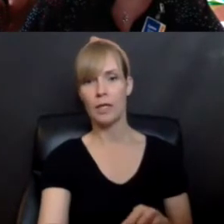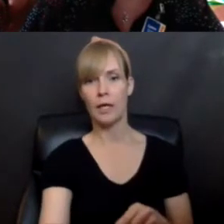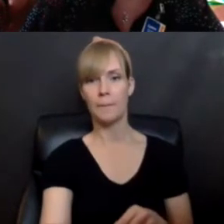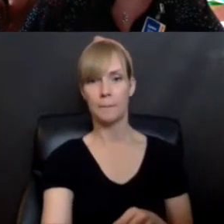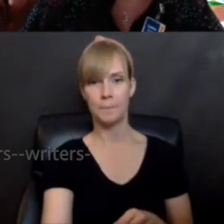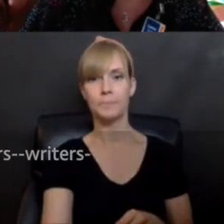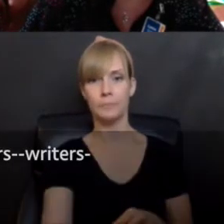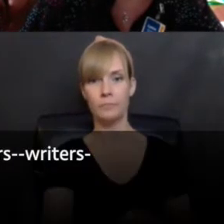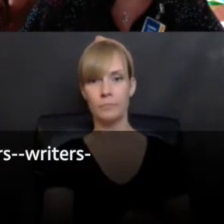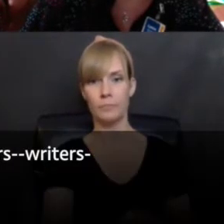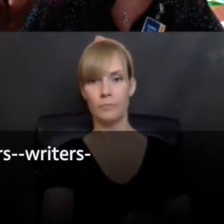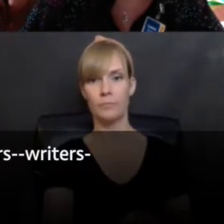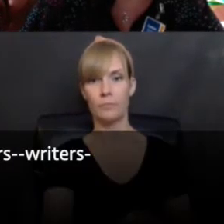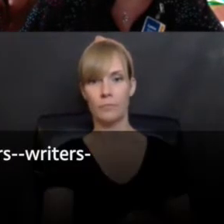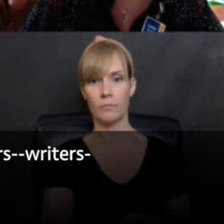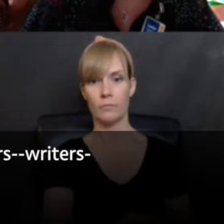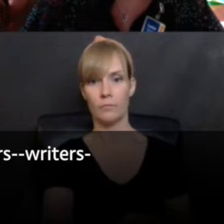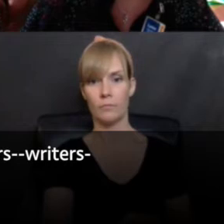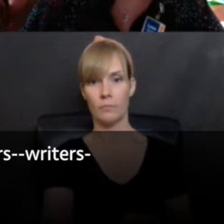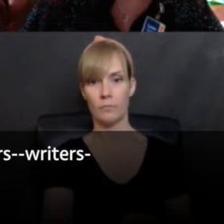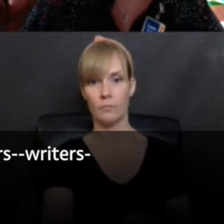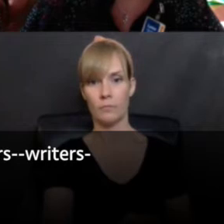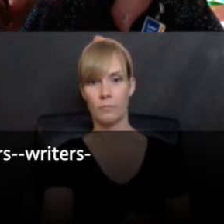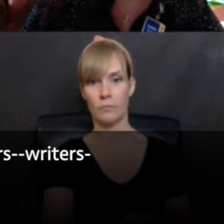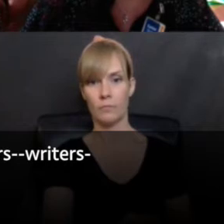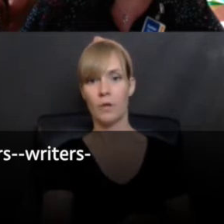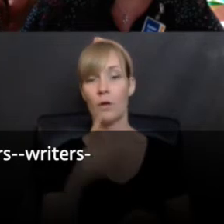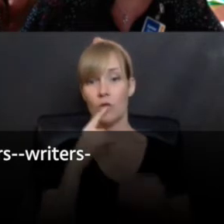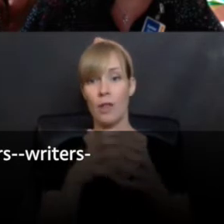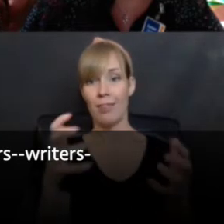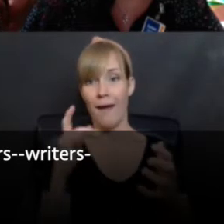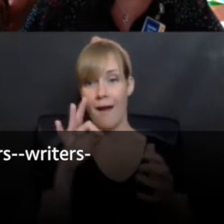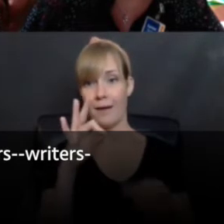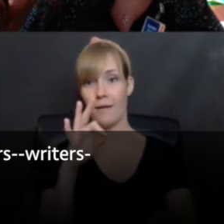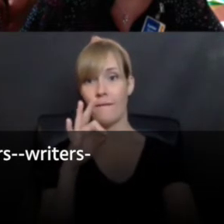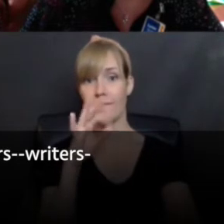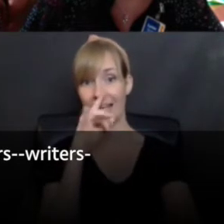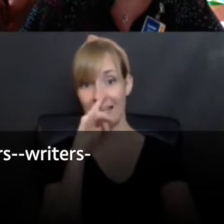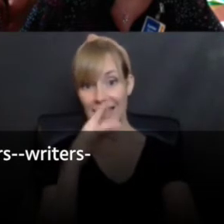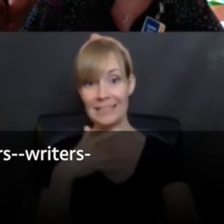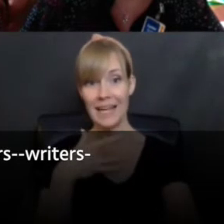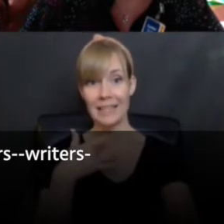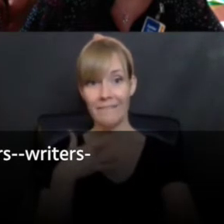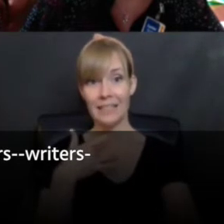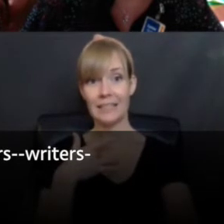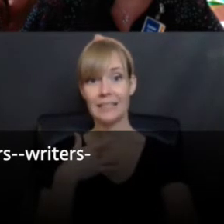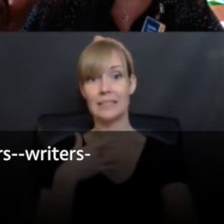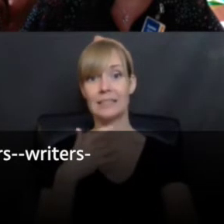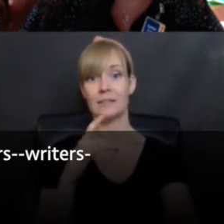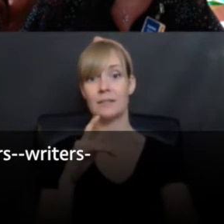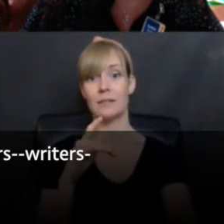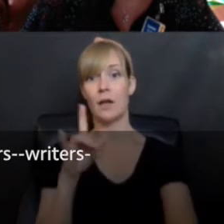better. But there's tons of both kids activities on my website. So things like a literacy bingo